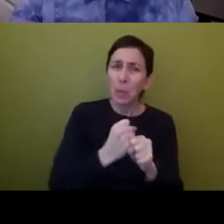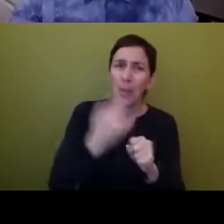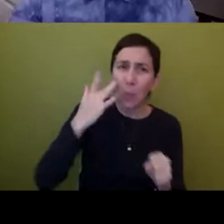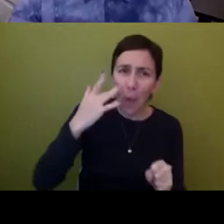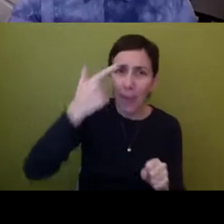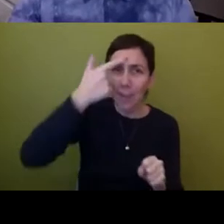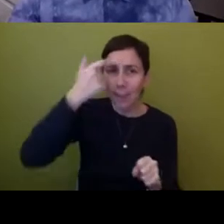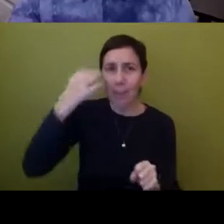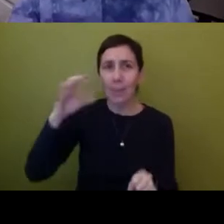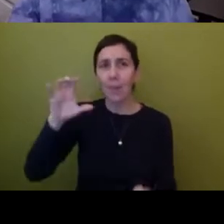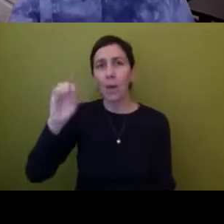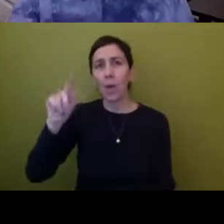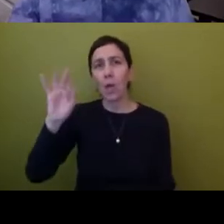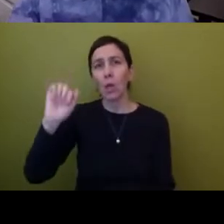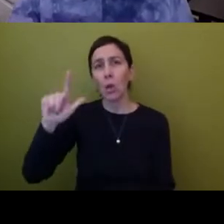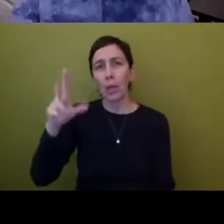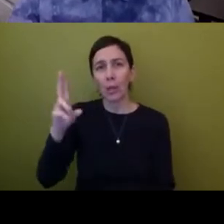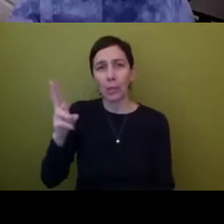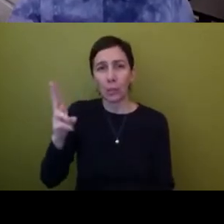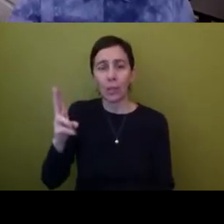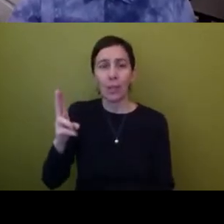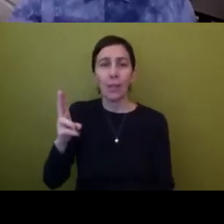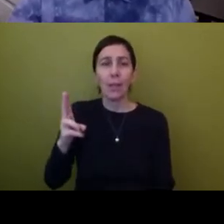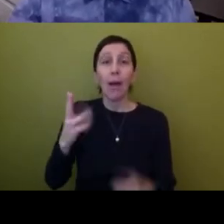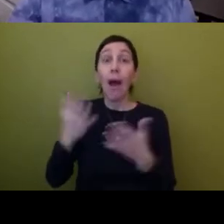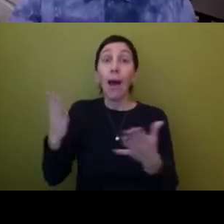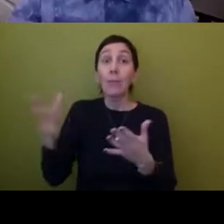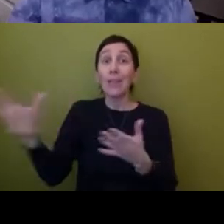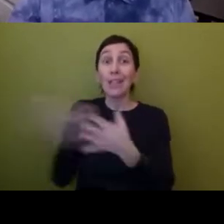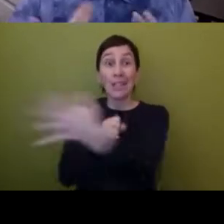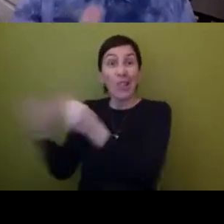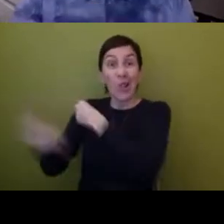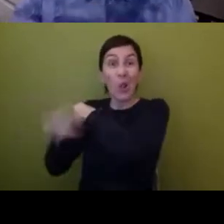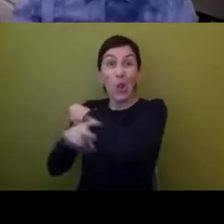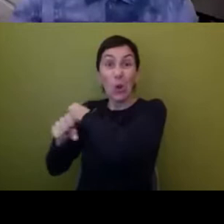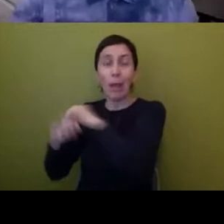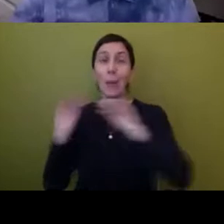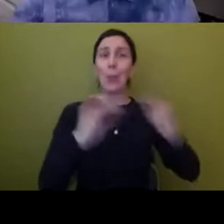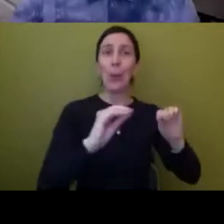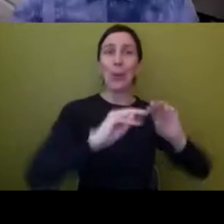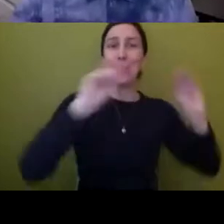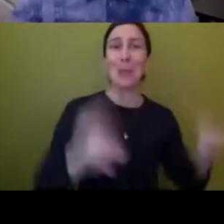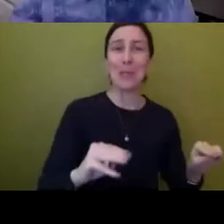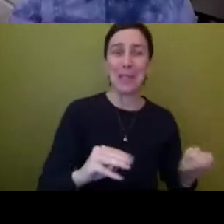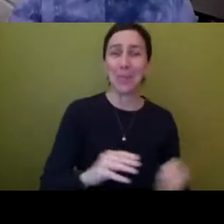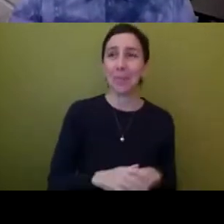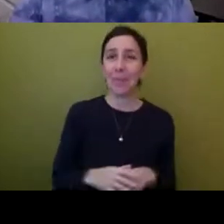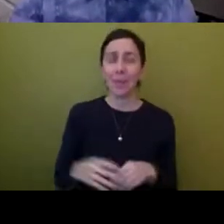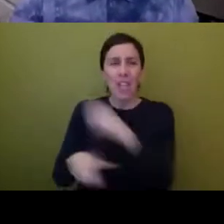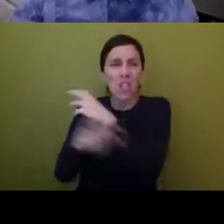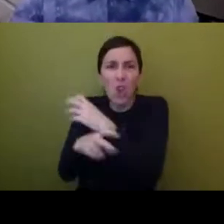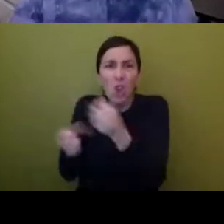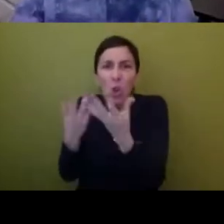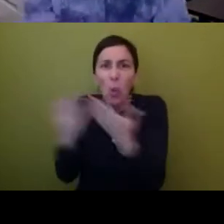Meaning like they were made to contain the objects that were looted and there were so many of them. Right. They needed to put them